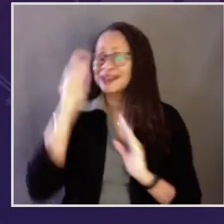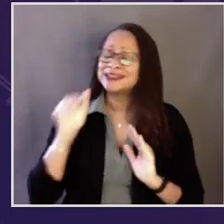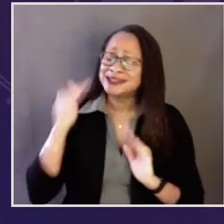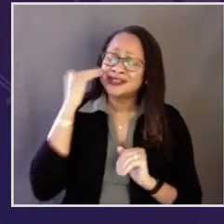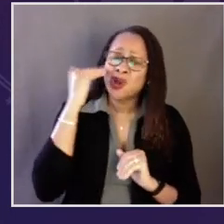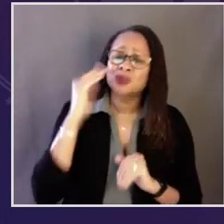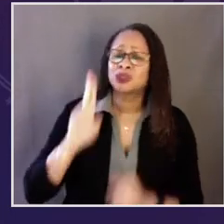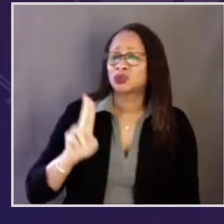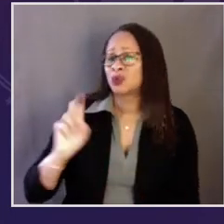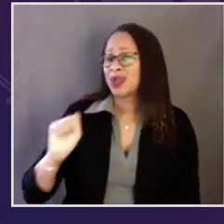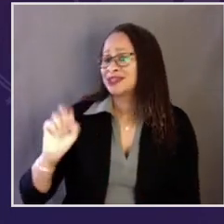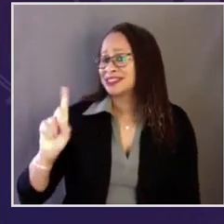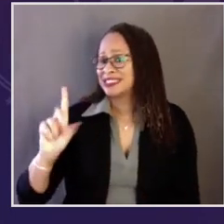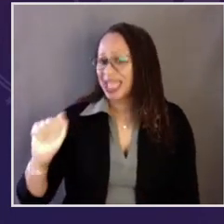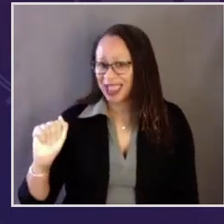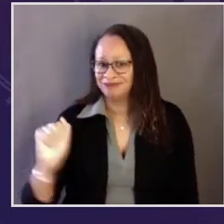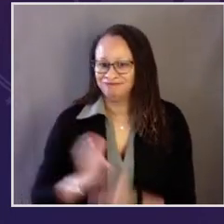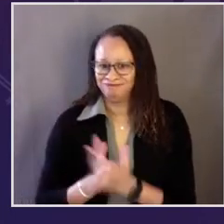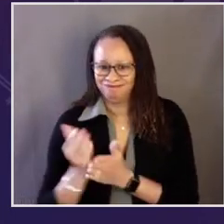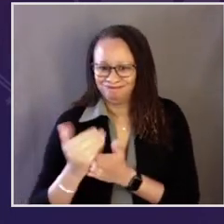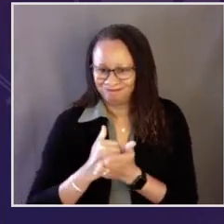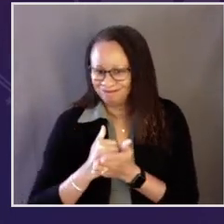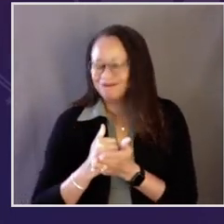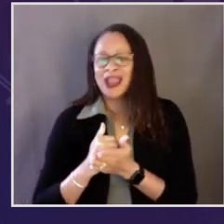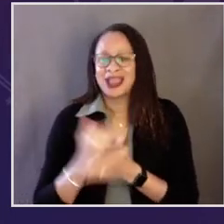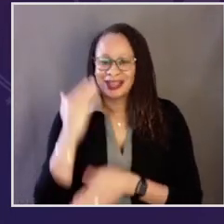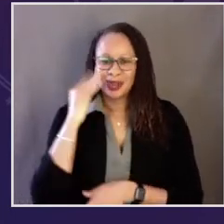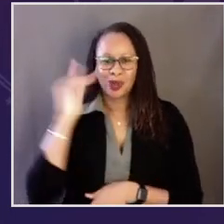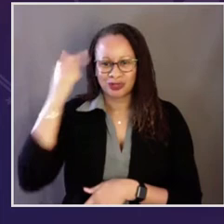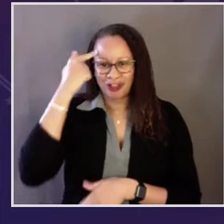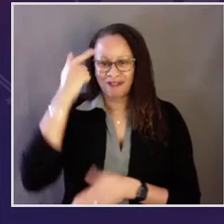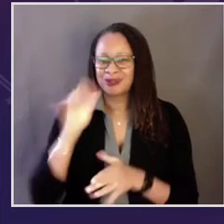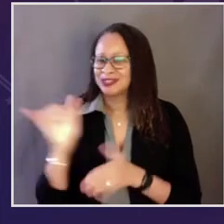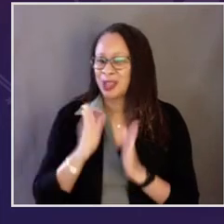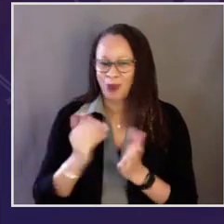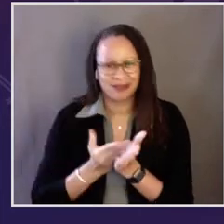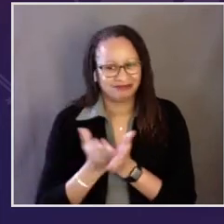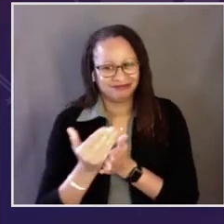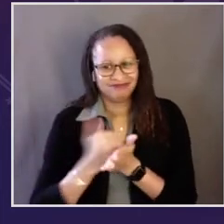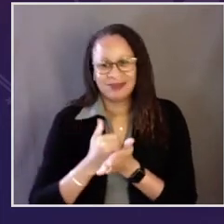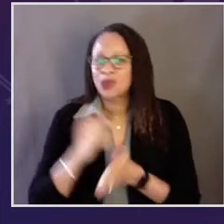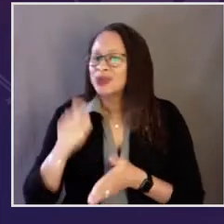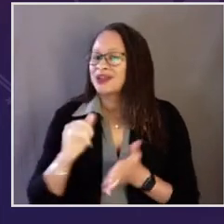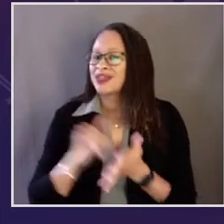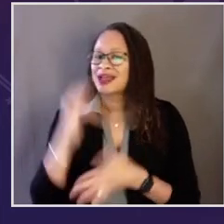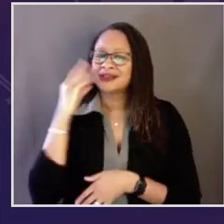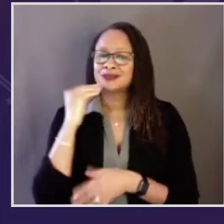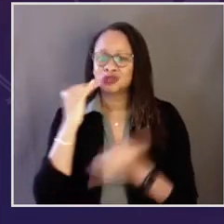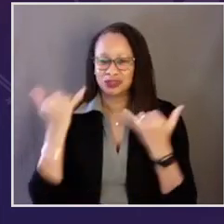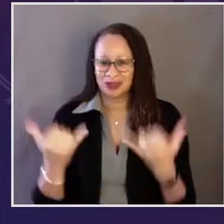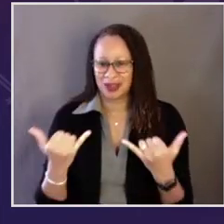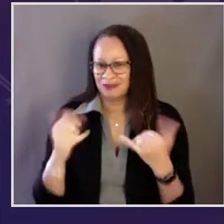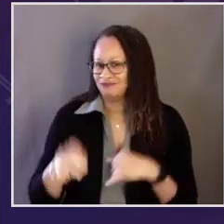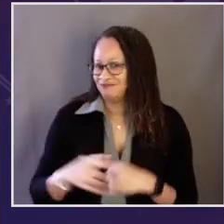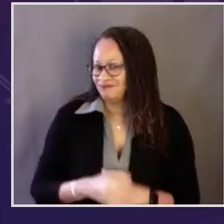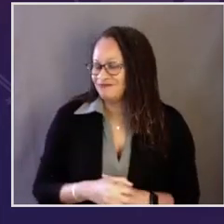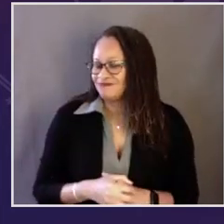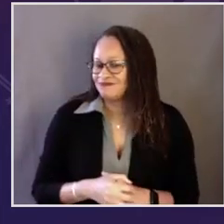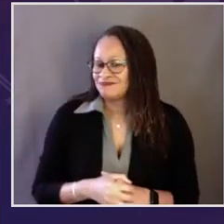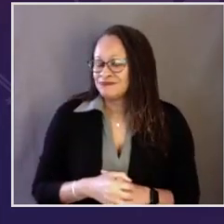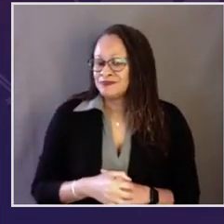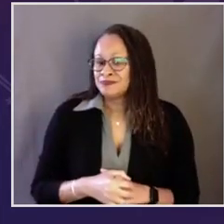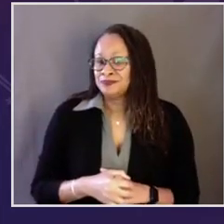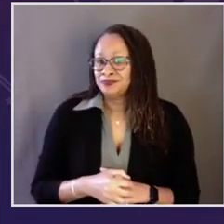And I asked him to serve again in this role because he knows the USDA inside and out. He knows the government inside and out.